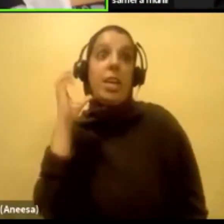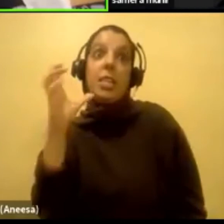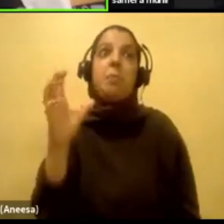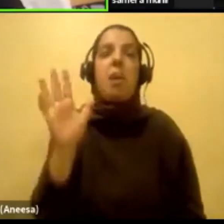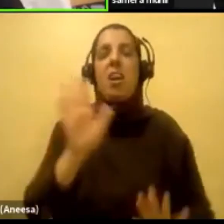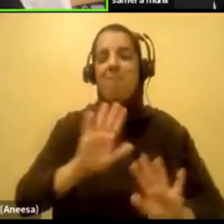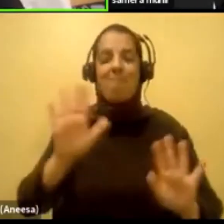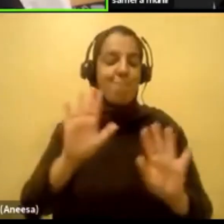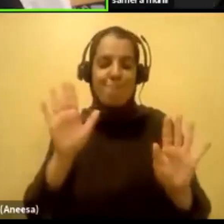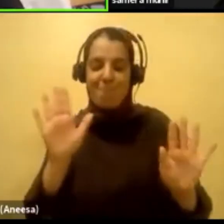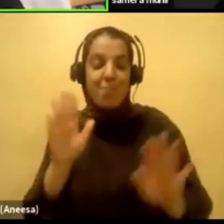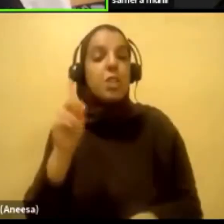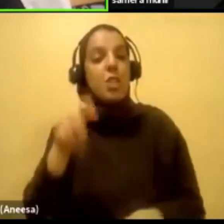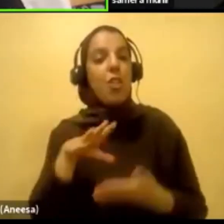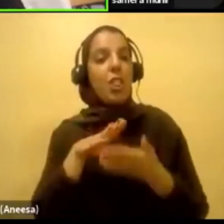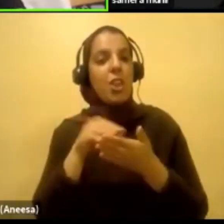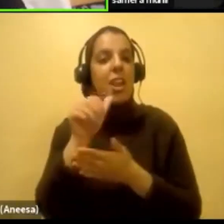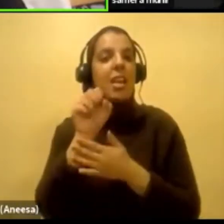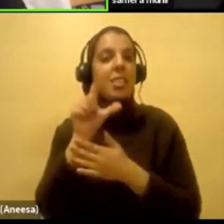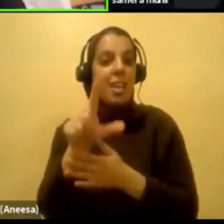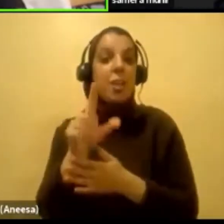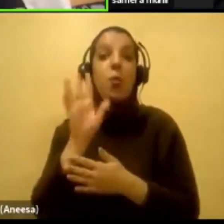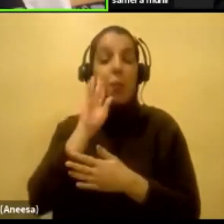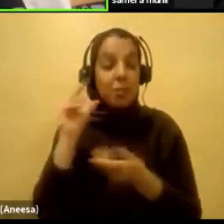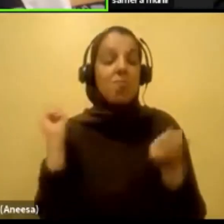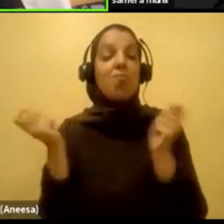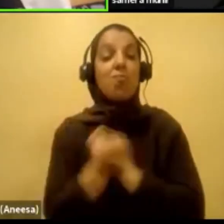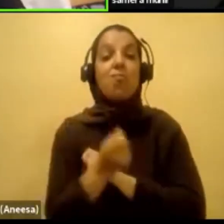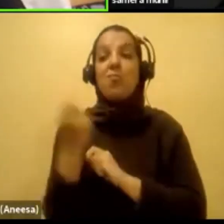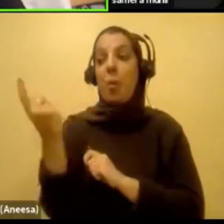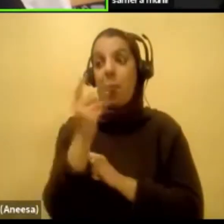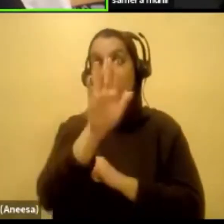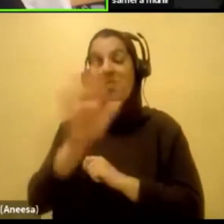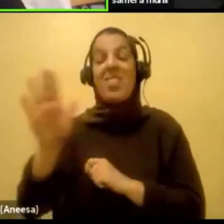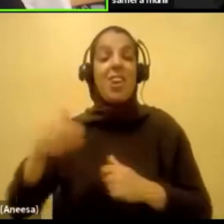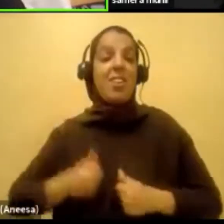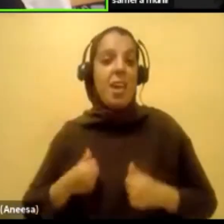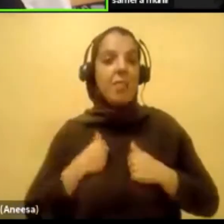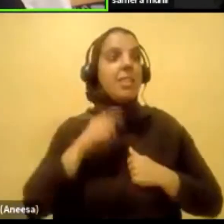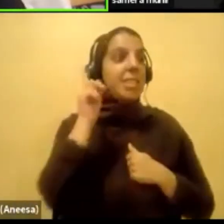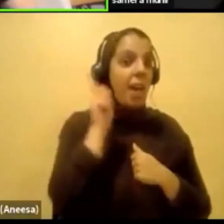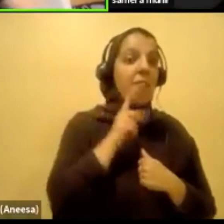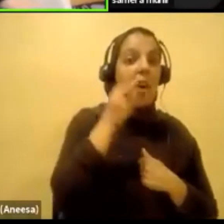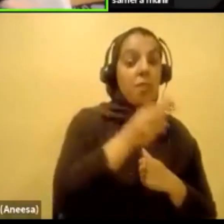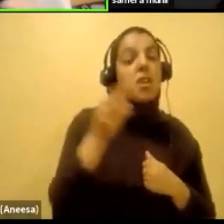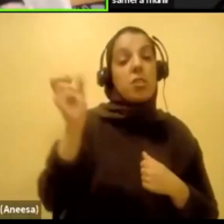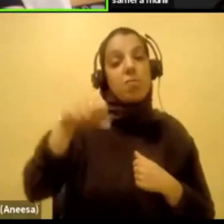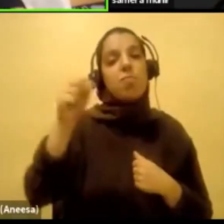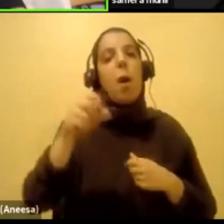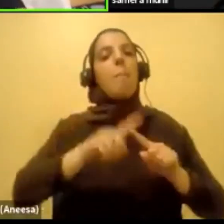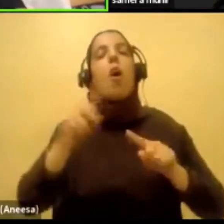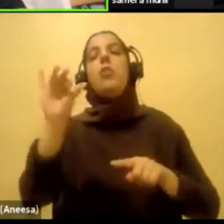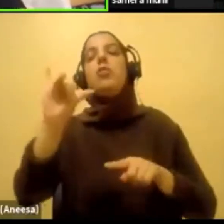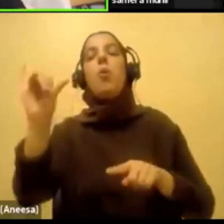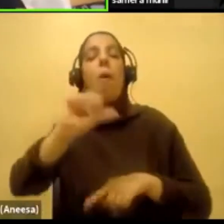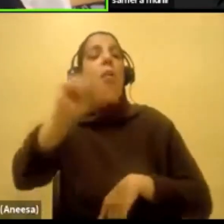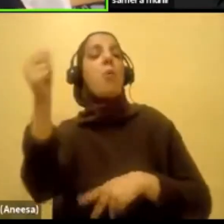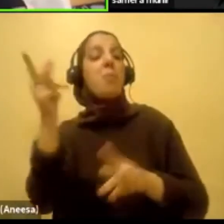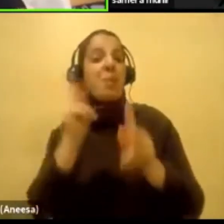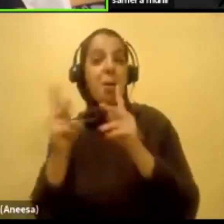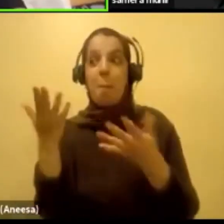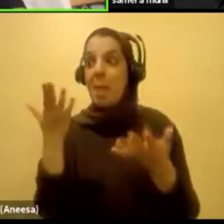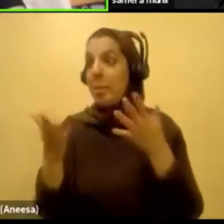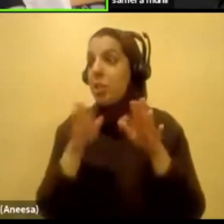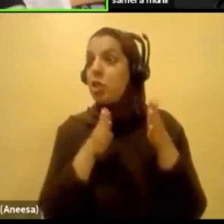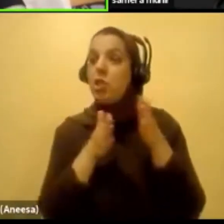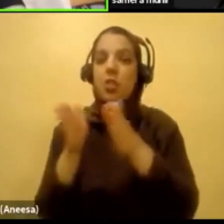You have no idea the amount of lives you will transform and change, not only for deaf and hard of hearing people, but you never know, right? But if you're on the street and